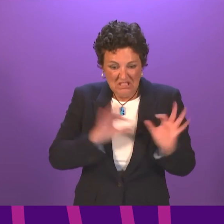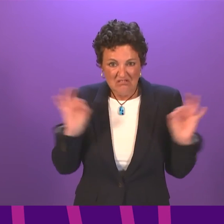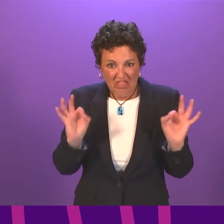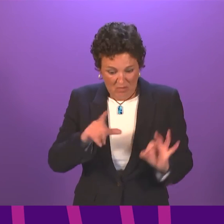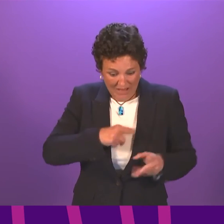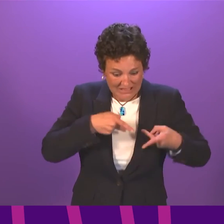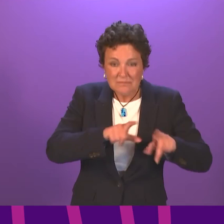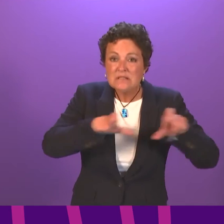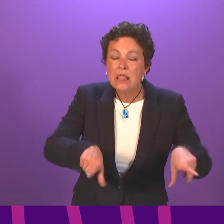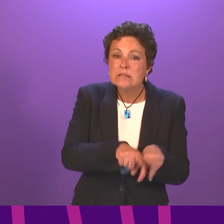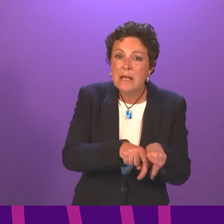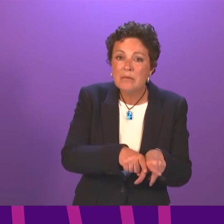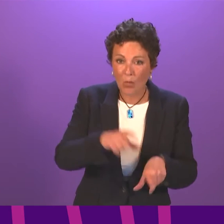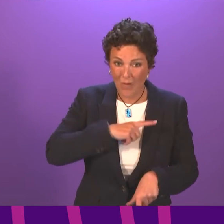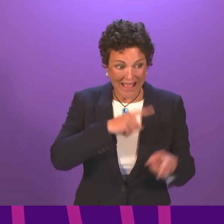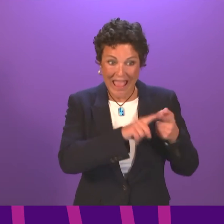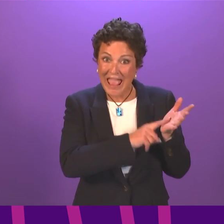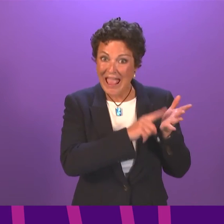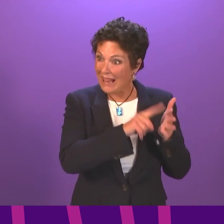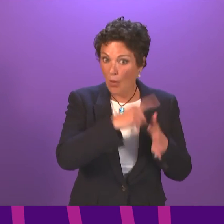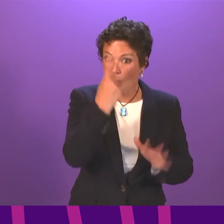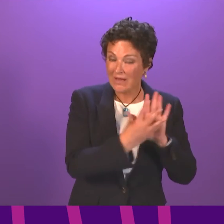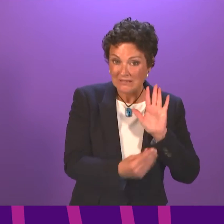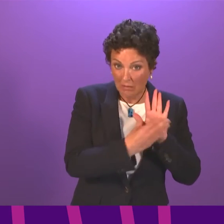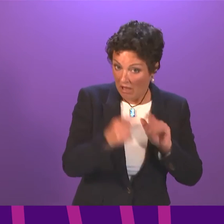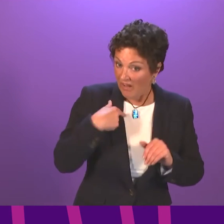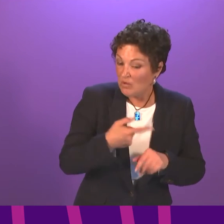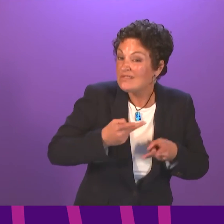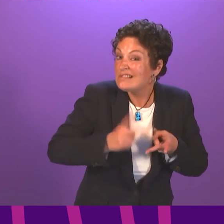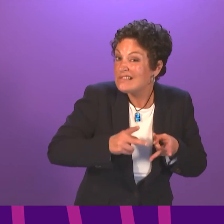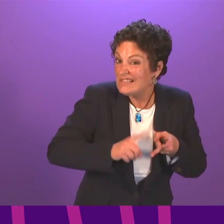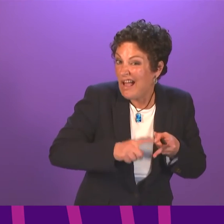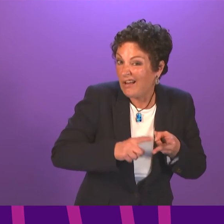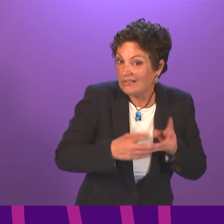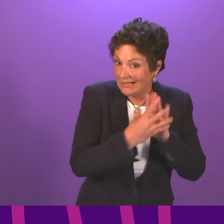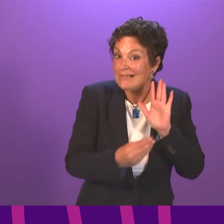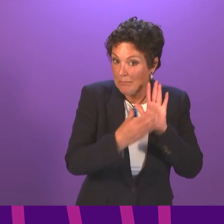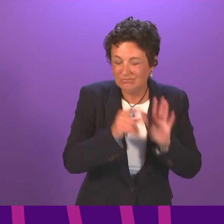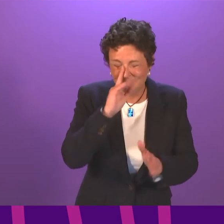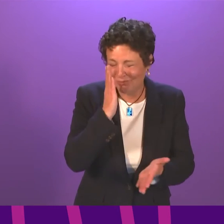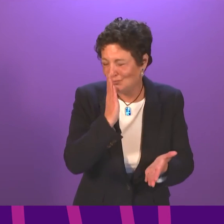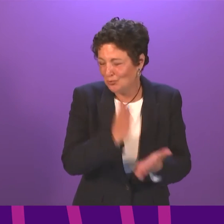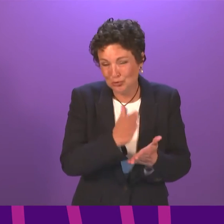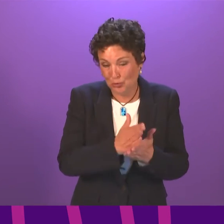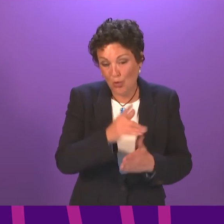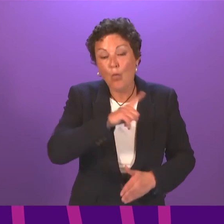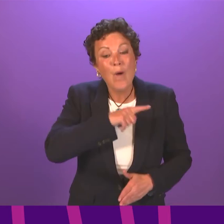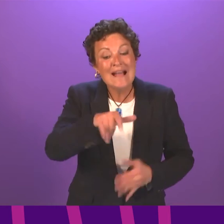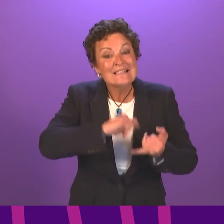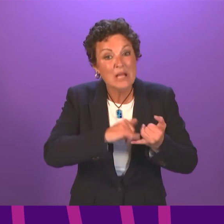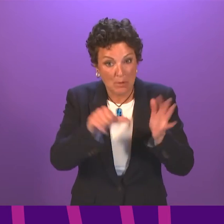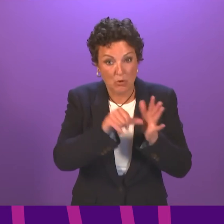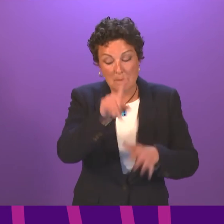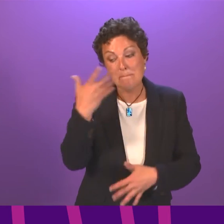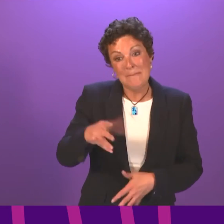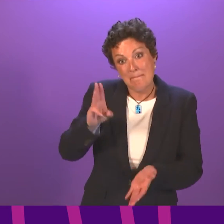system. Because Ellie is just one example. And let me give another example to the First Minister which highlights the problem about September. A mother